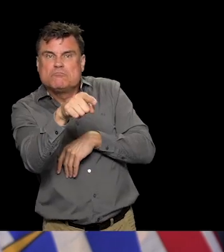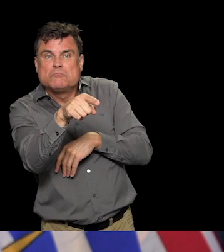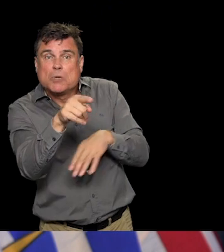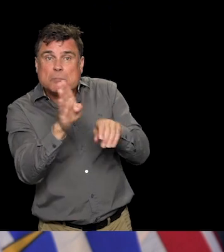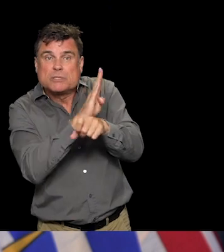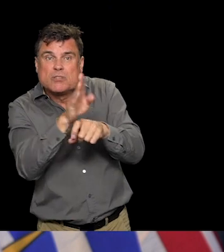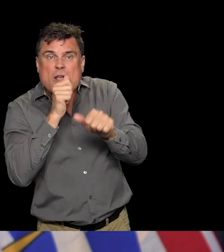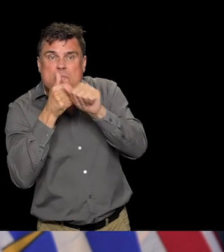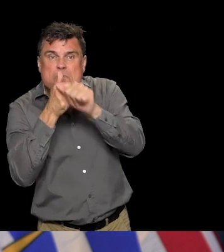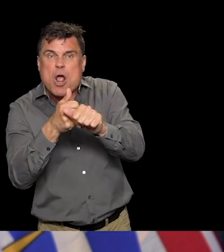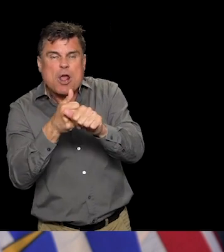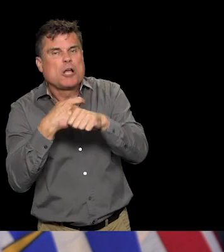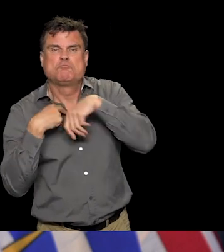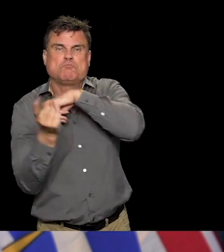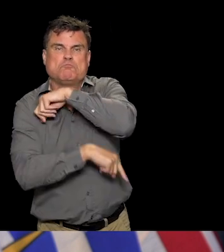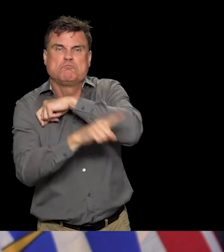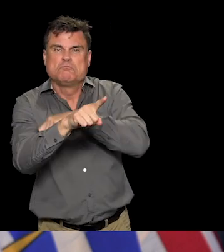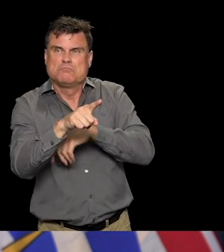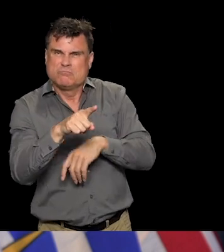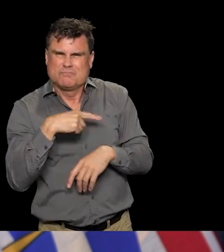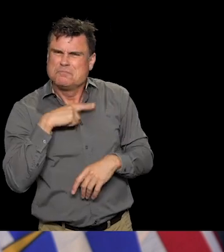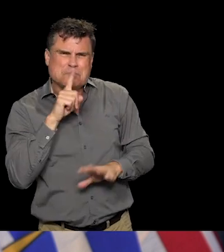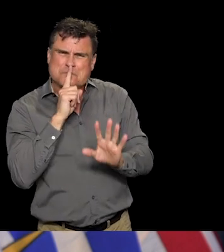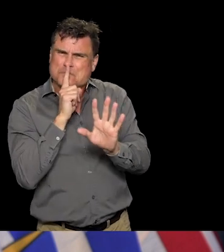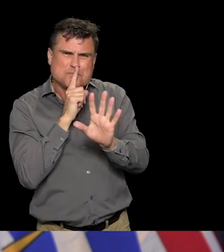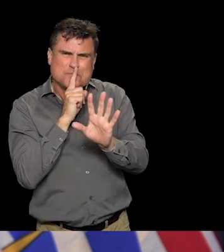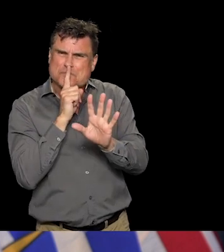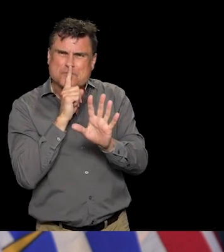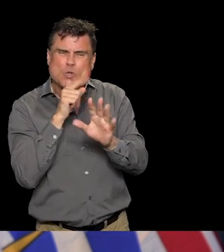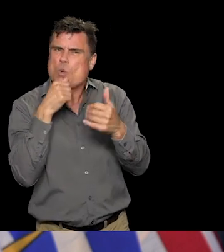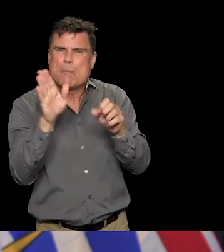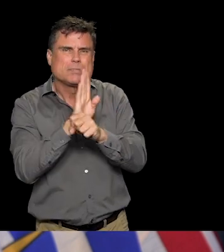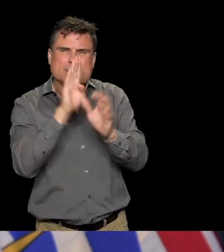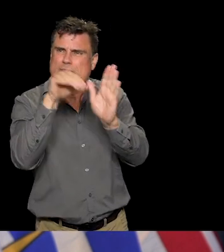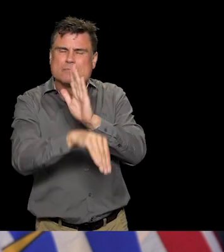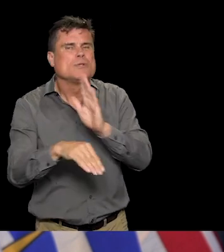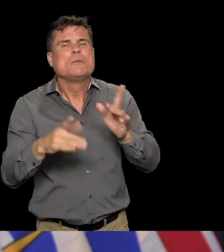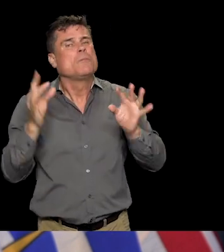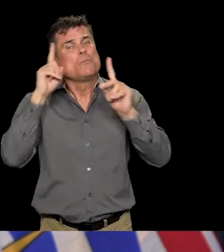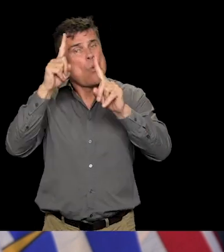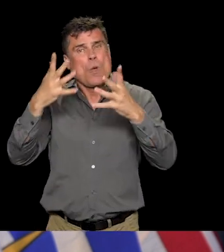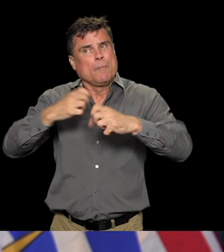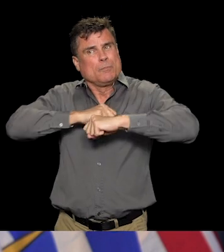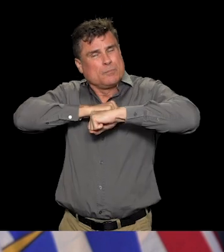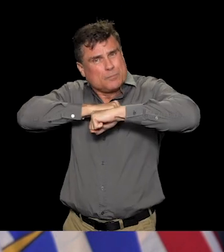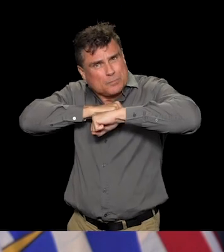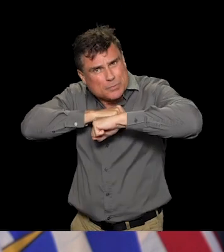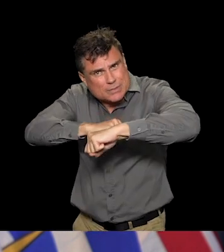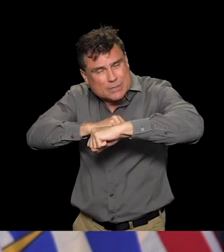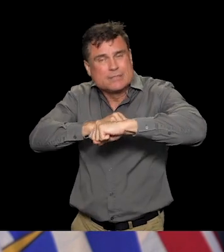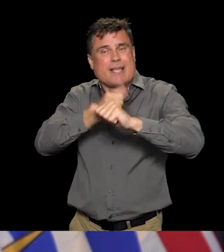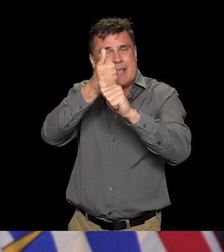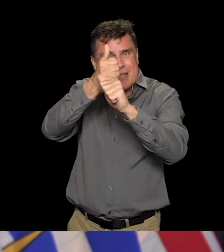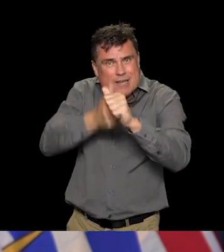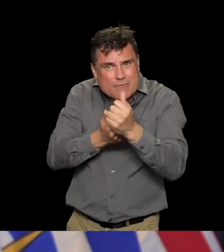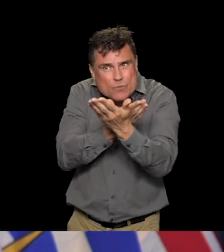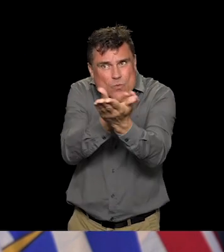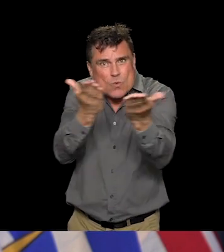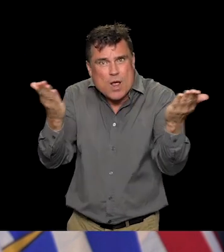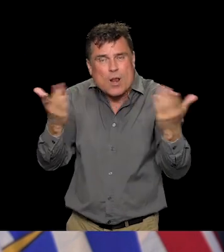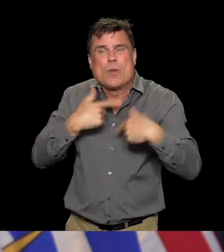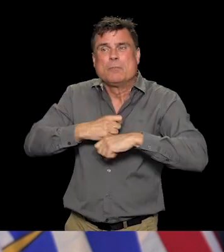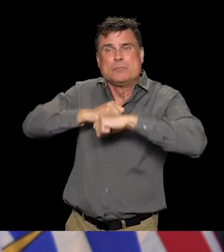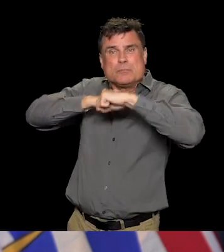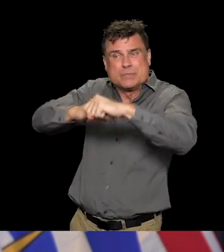ones in care homes as best we possibly can. But we must recognize that every time we do that, there is a potential